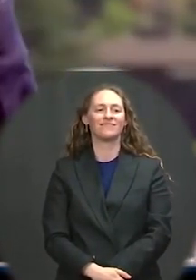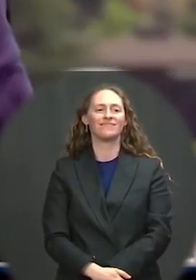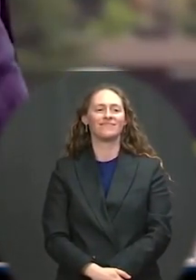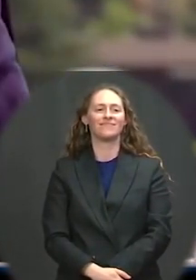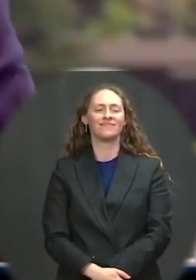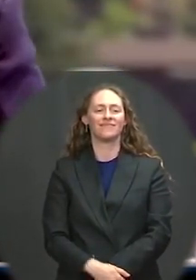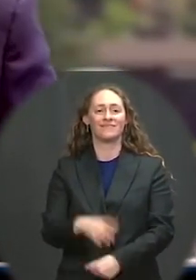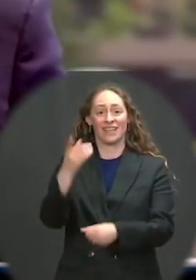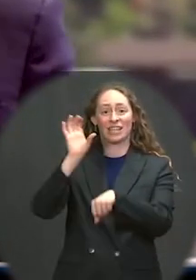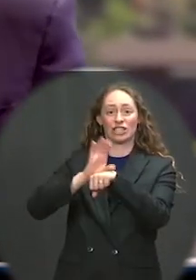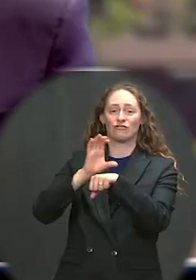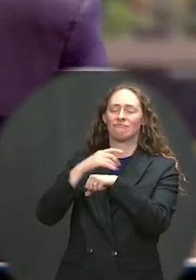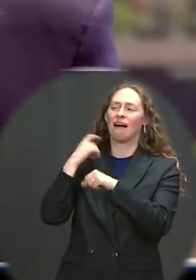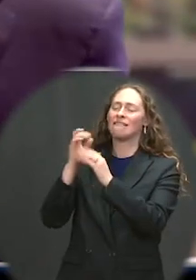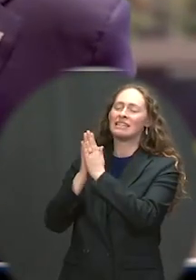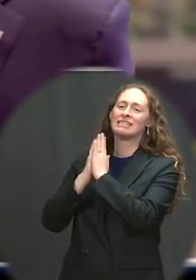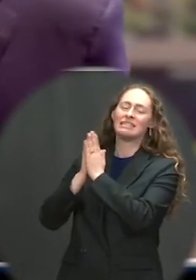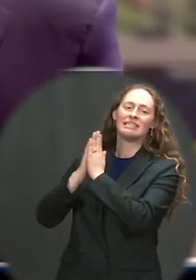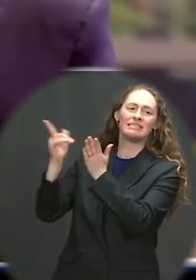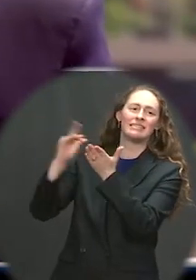You all think I'm kidding. I'm not.